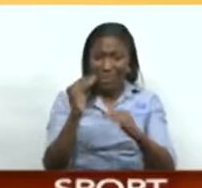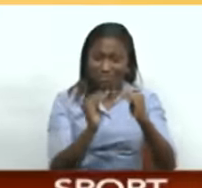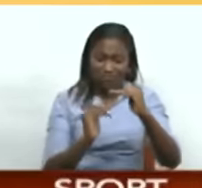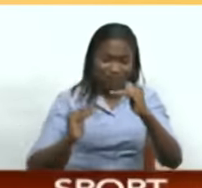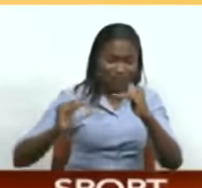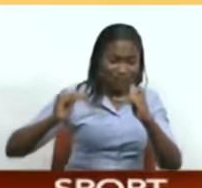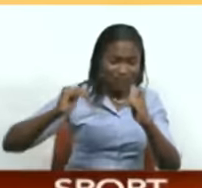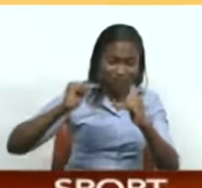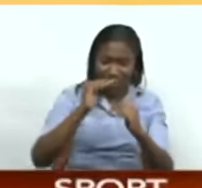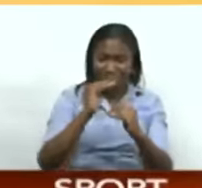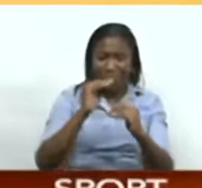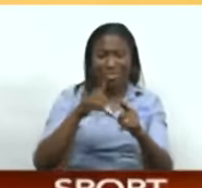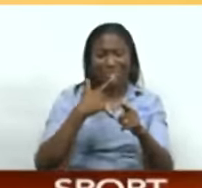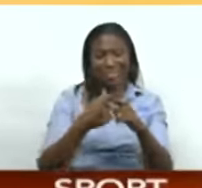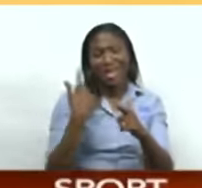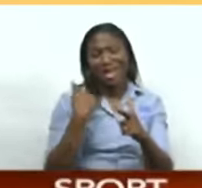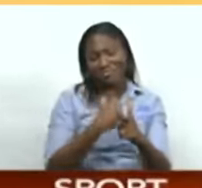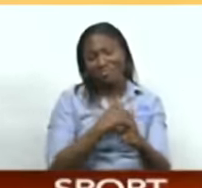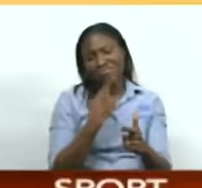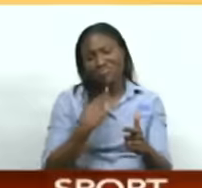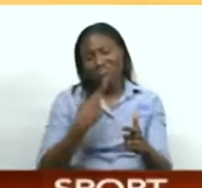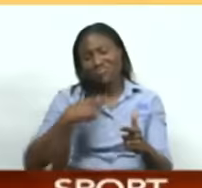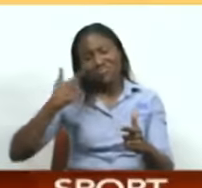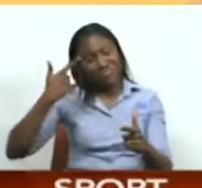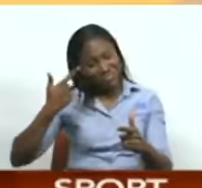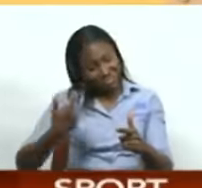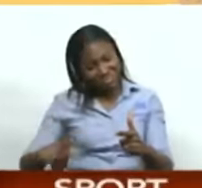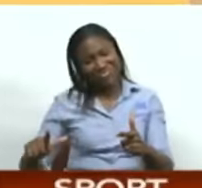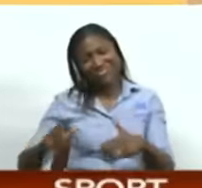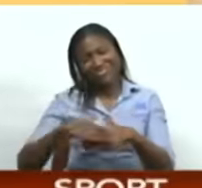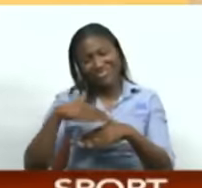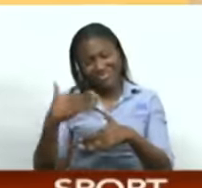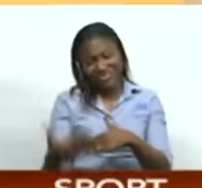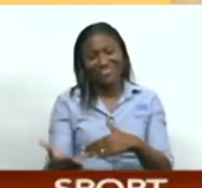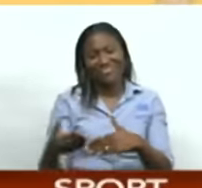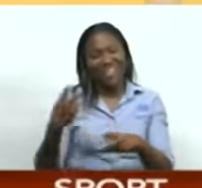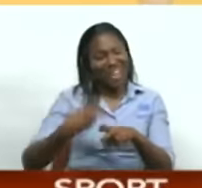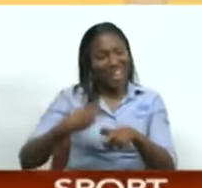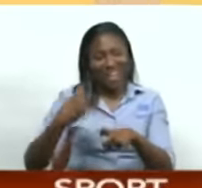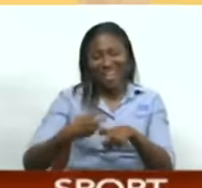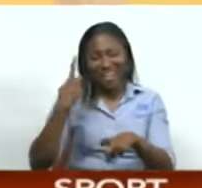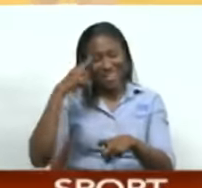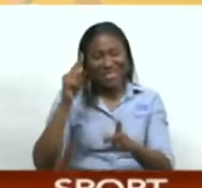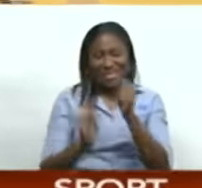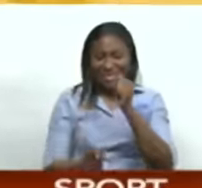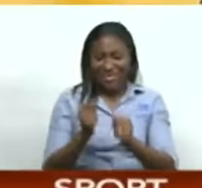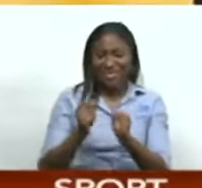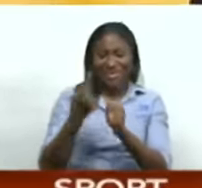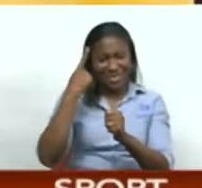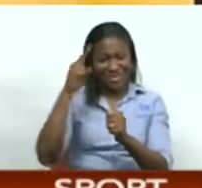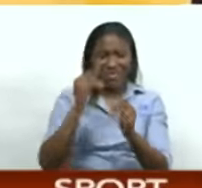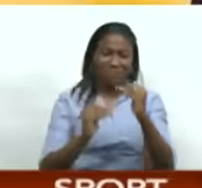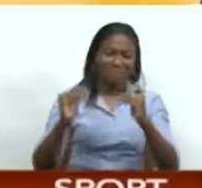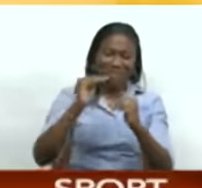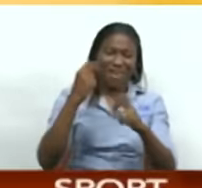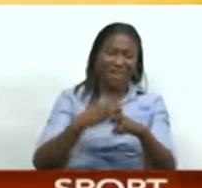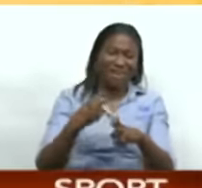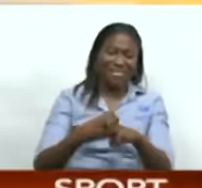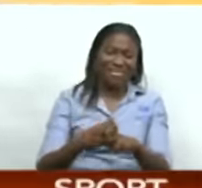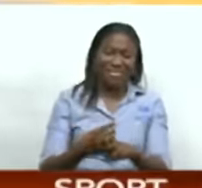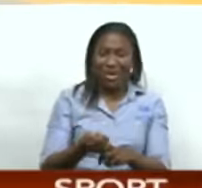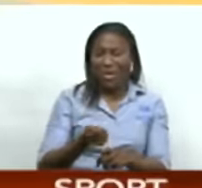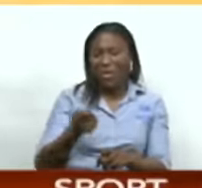James in that encounter at the K. Demirichan sports complex, it would be difficult for the TNT fighter to overturn. He was